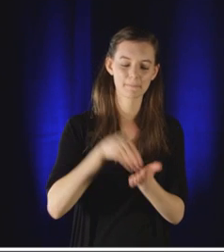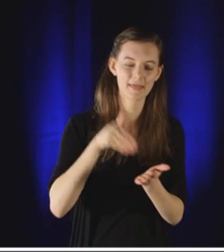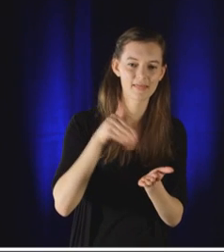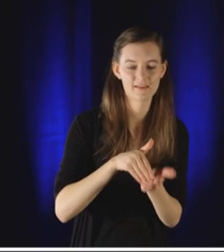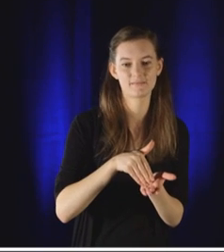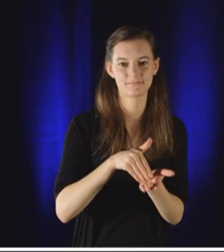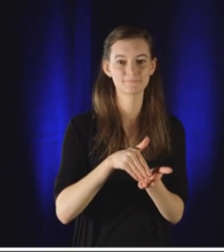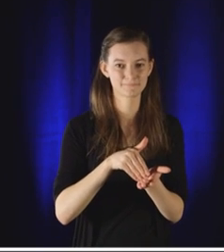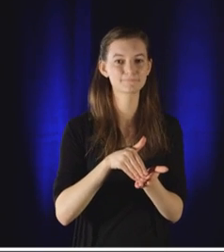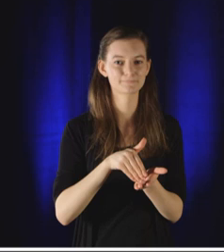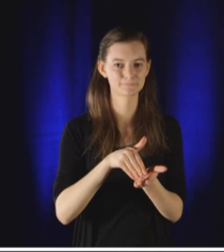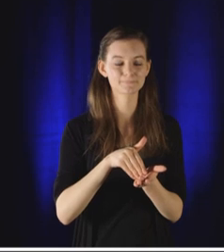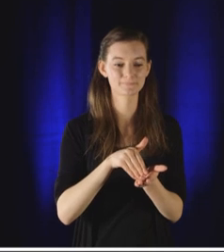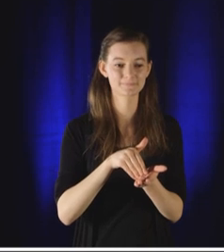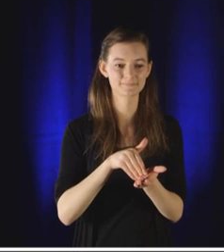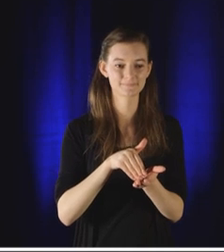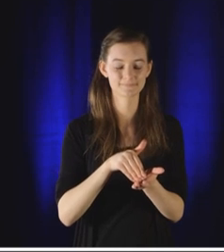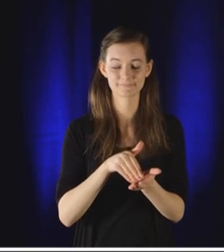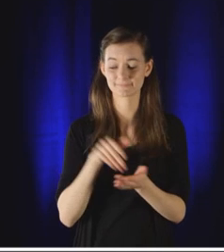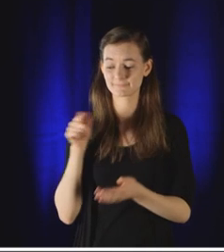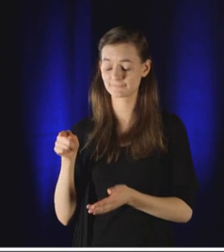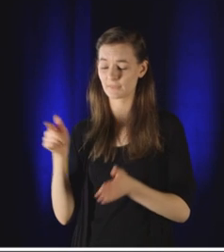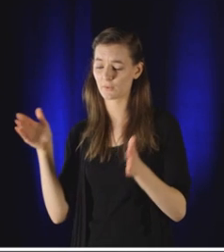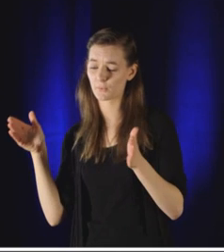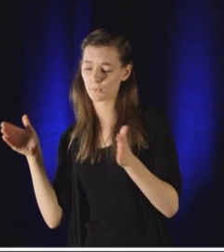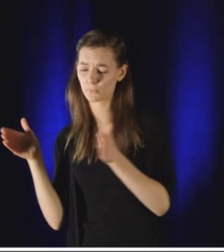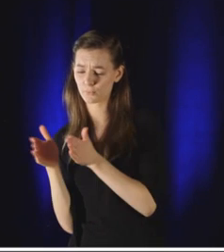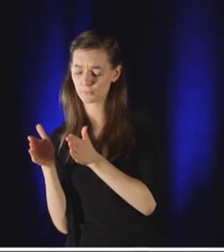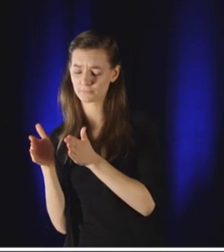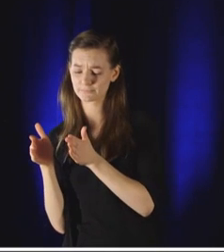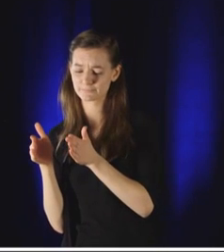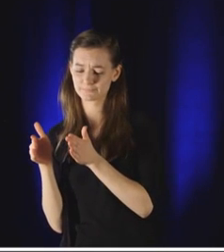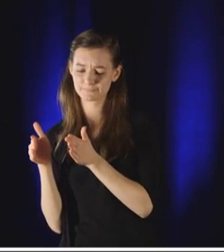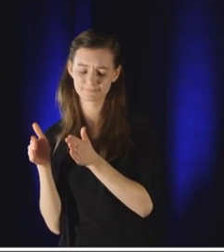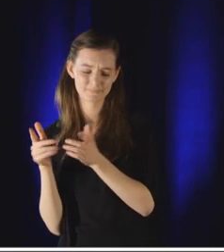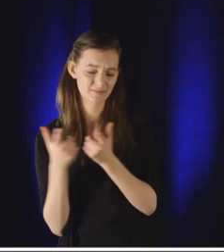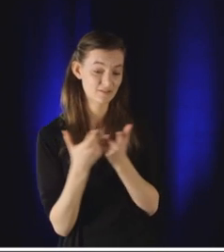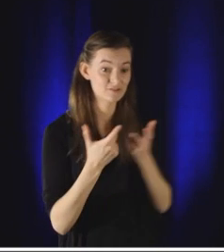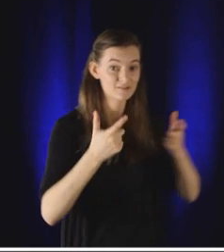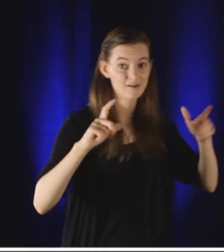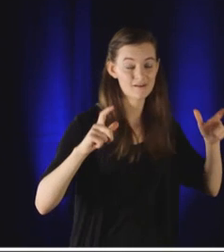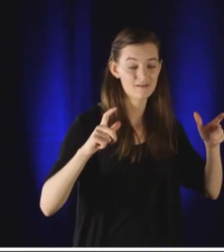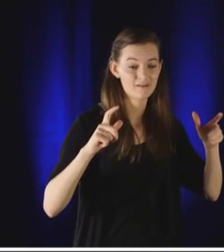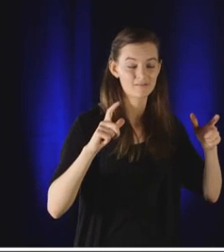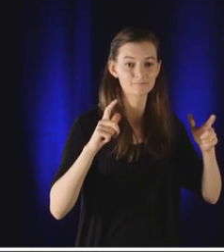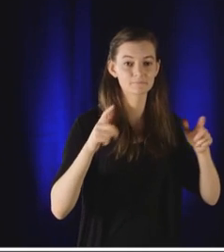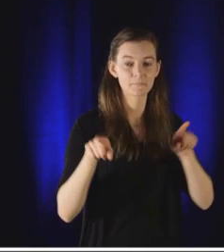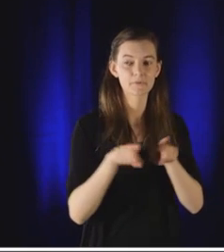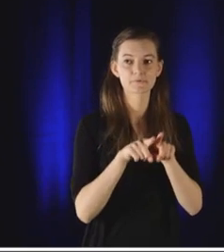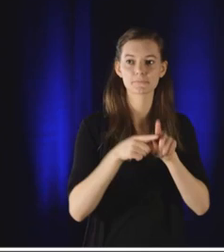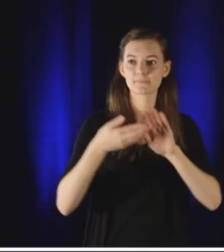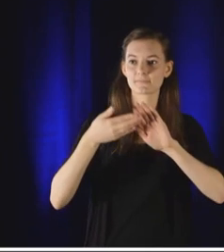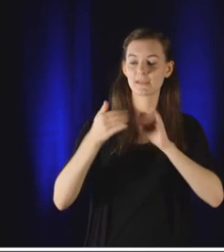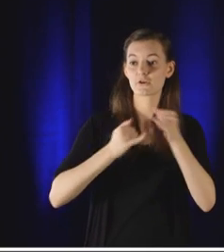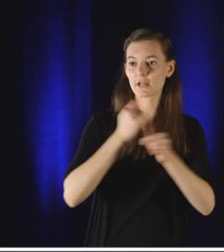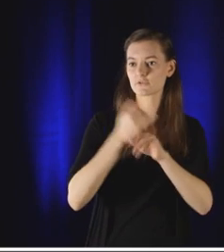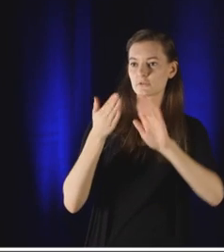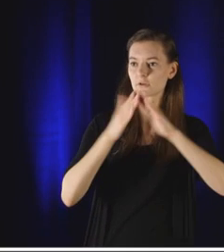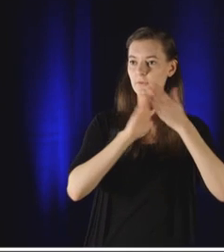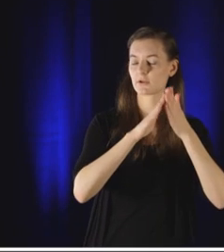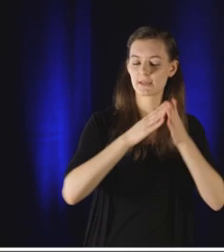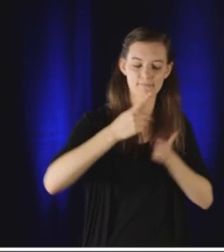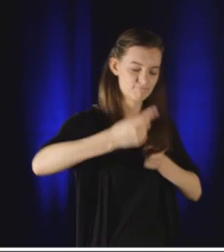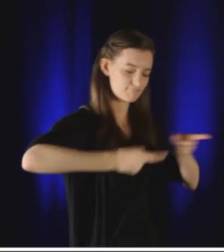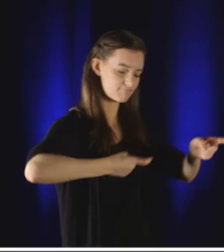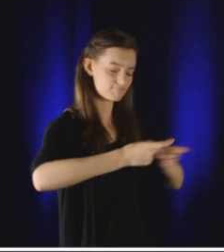million men and women. A group the size of ISIS isn't exerting so much control over